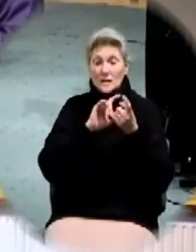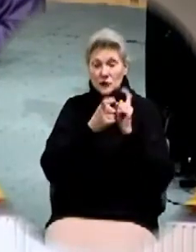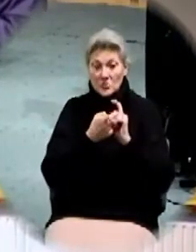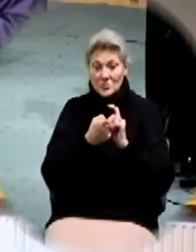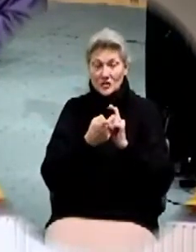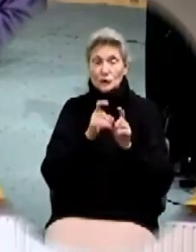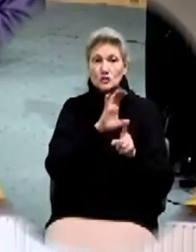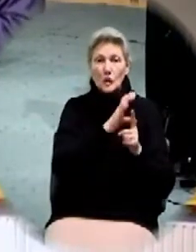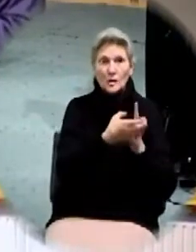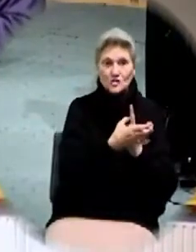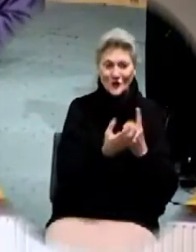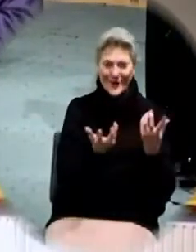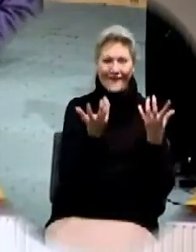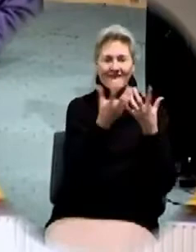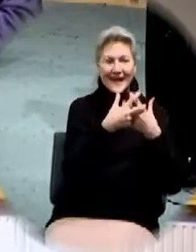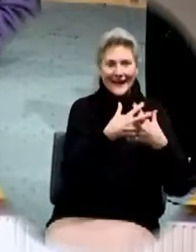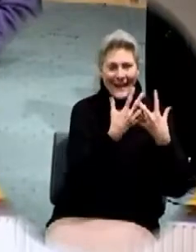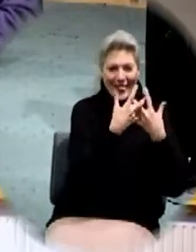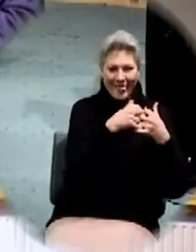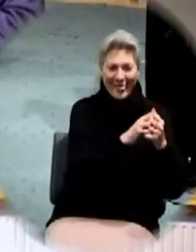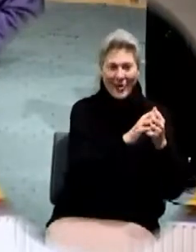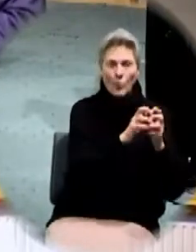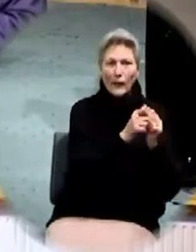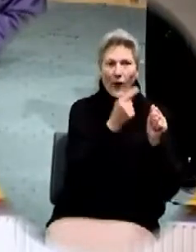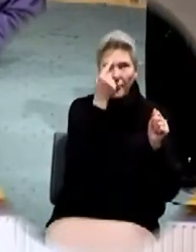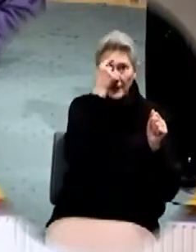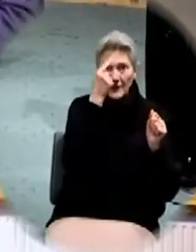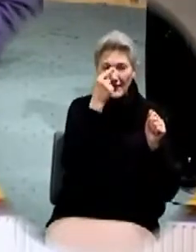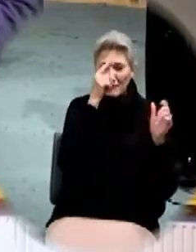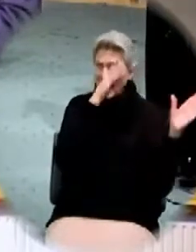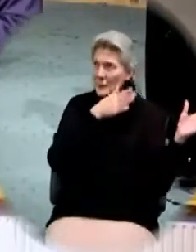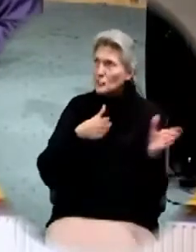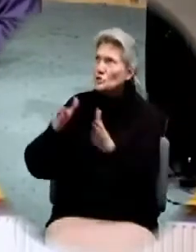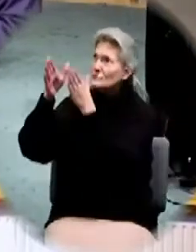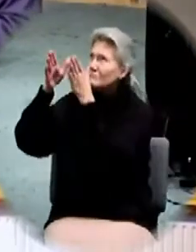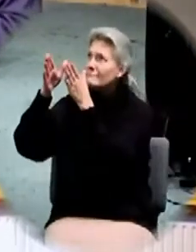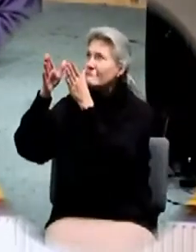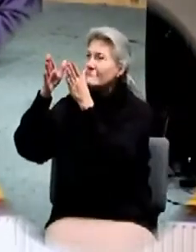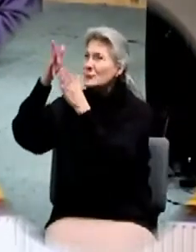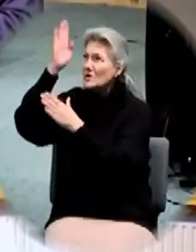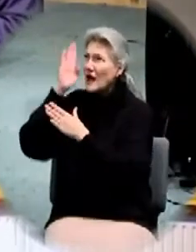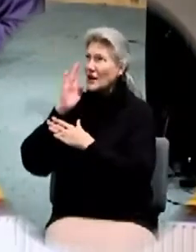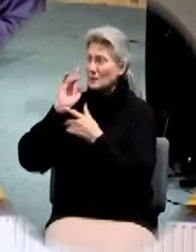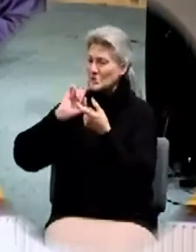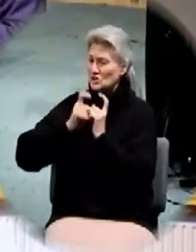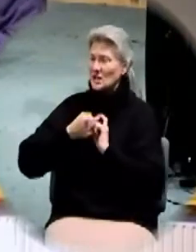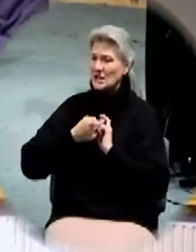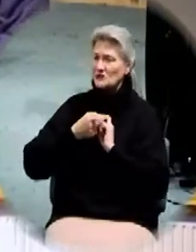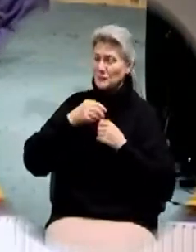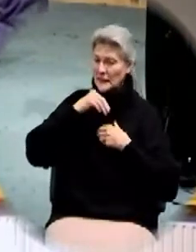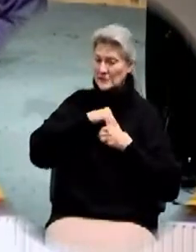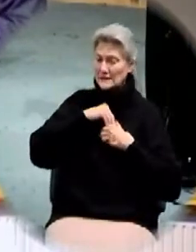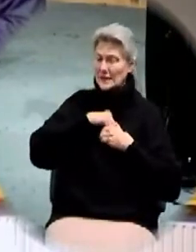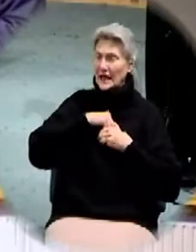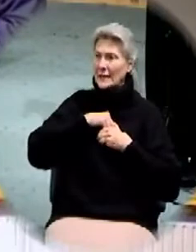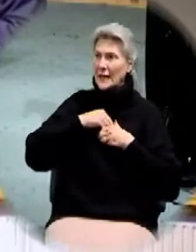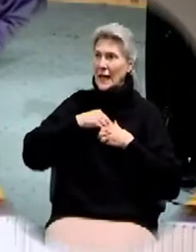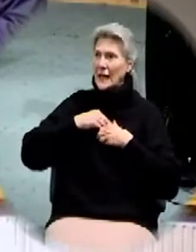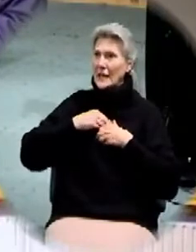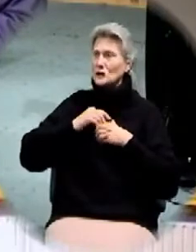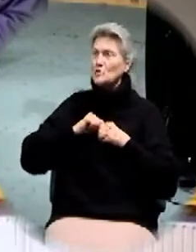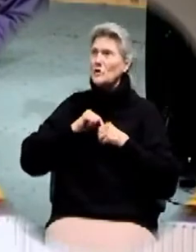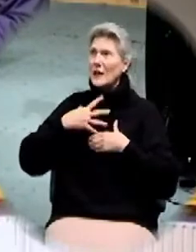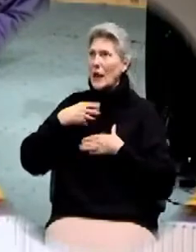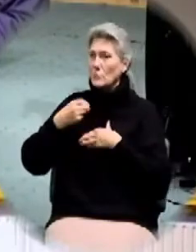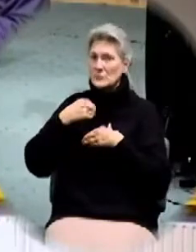that you fit into without thinking instead fix your attention on God you will be changed from the inside out readily recognize what